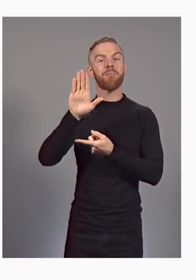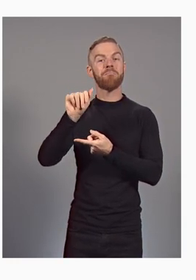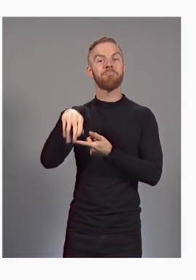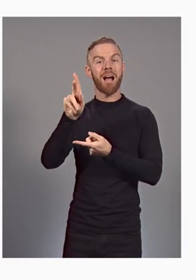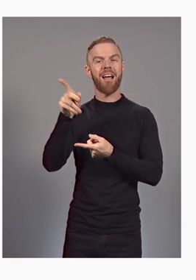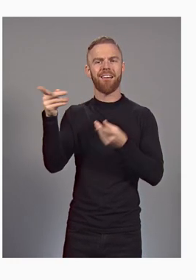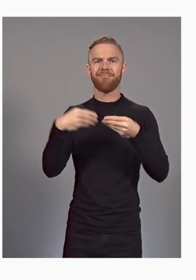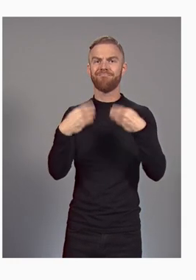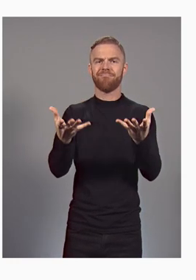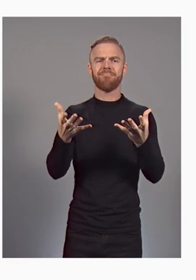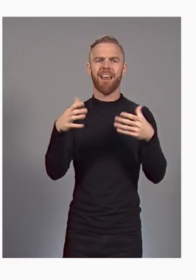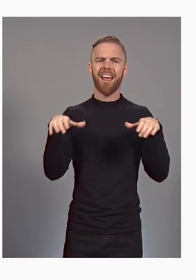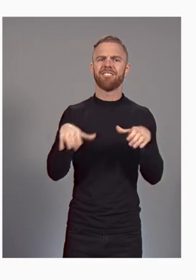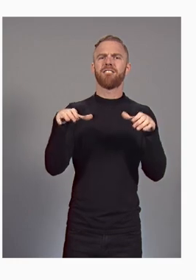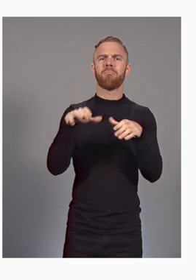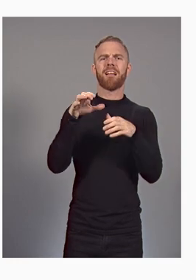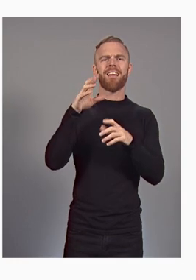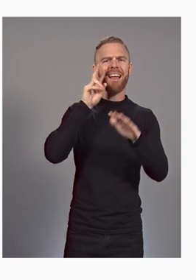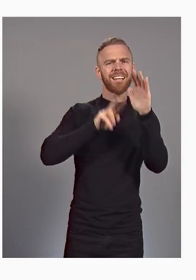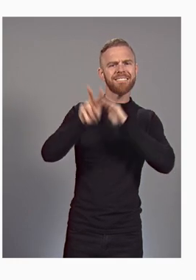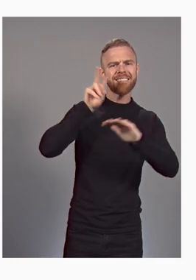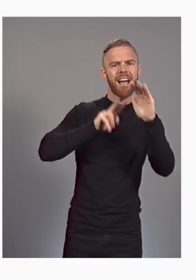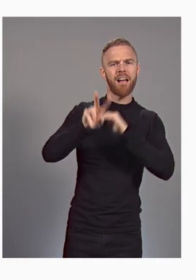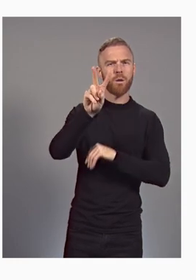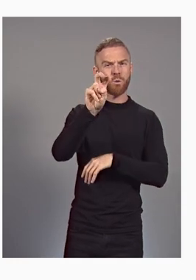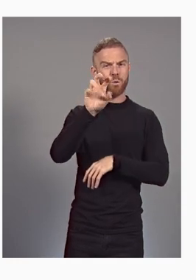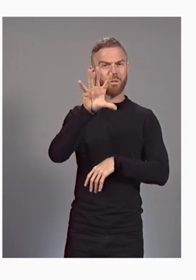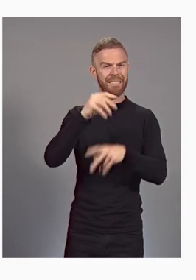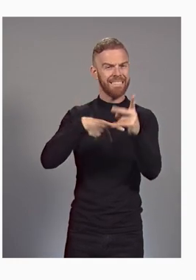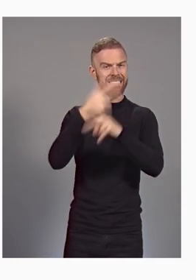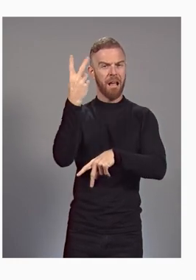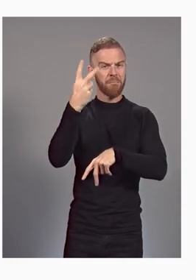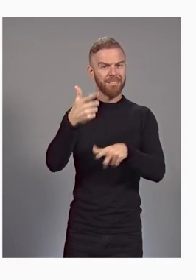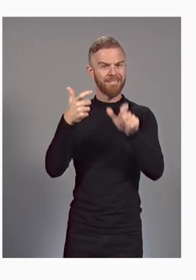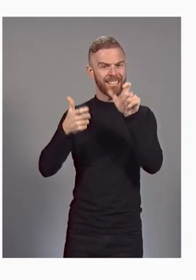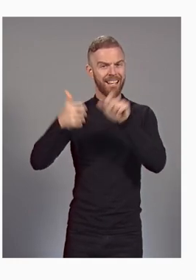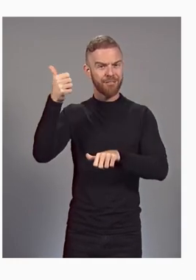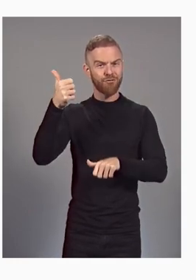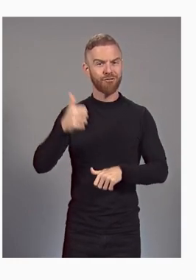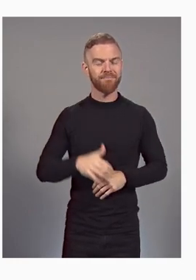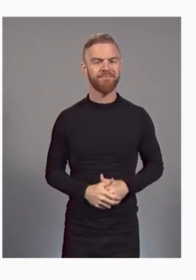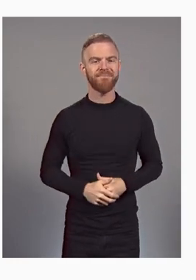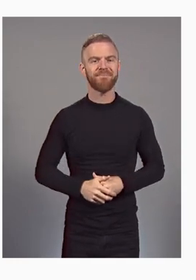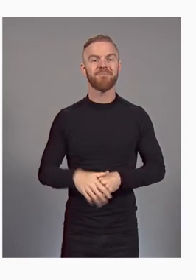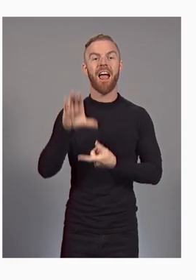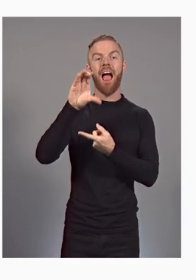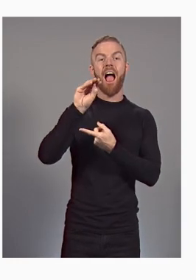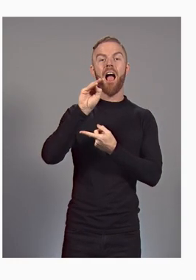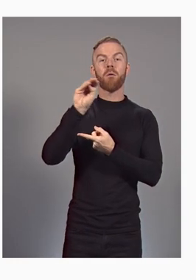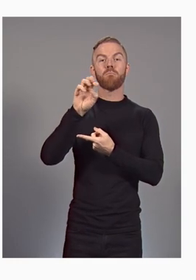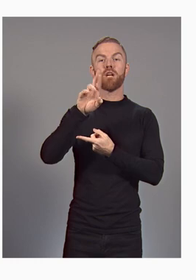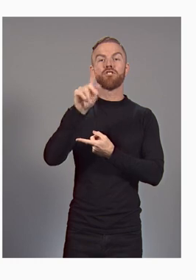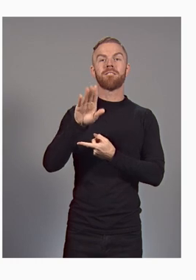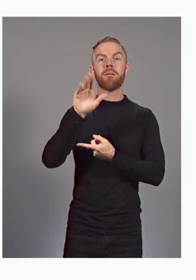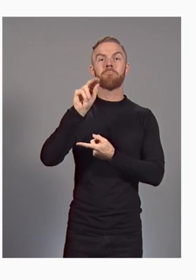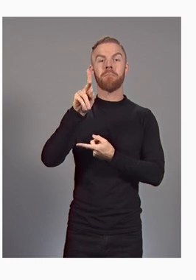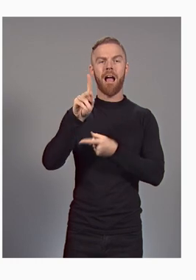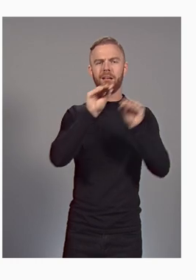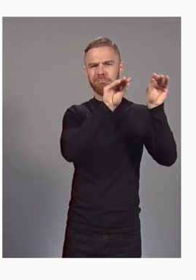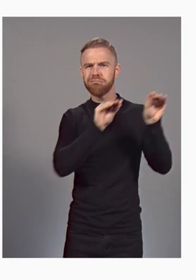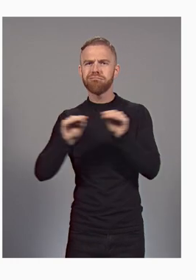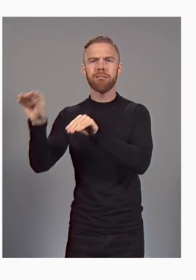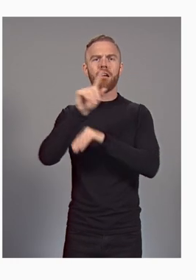giving actionable insights 250 times faster. Commerce Bank migrated 135